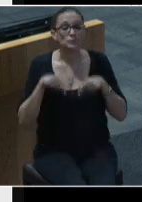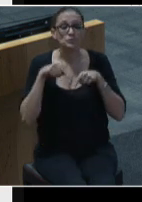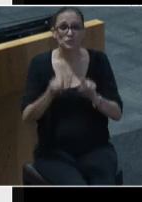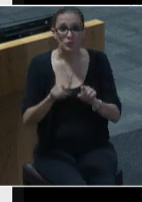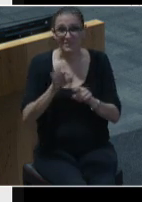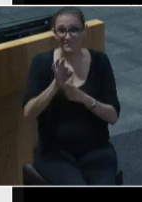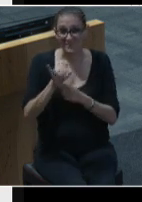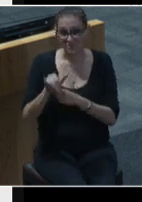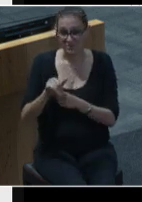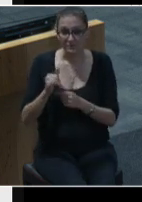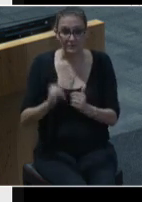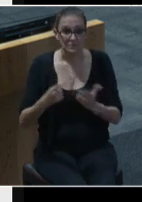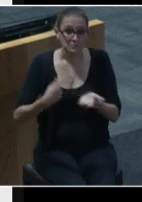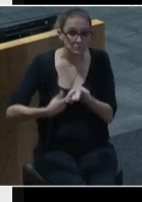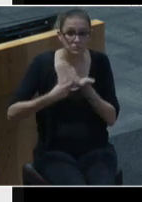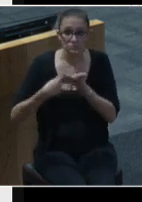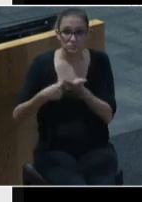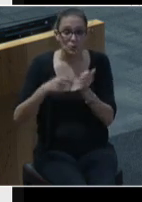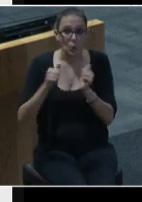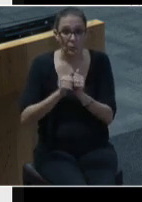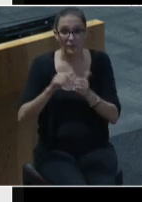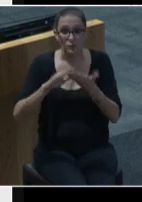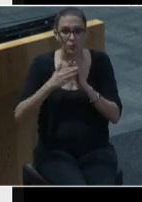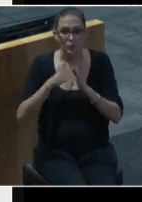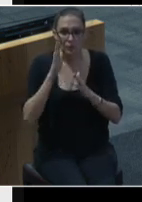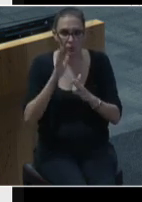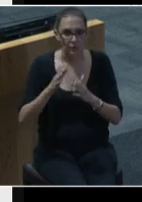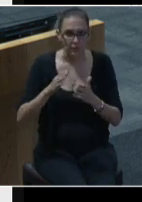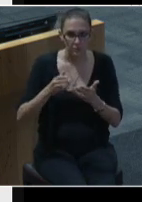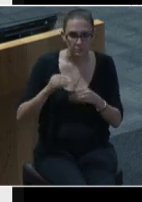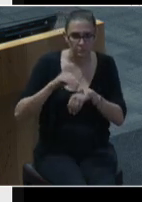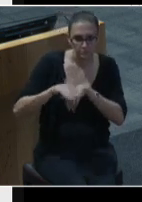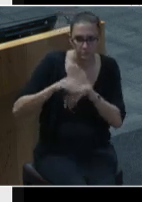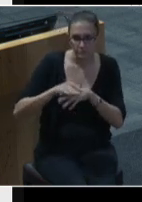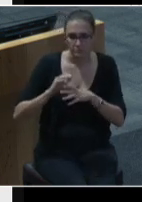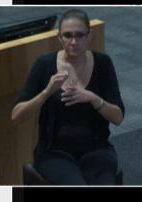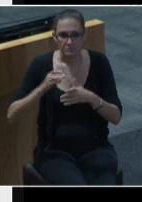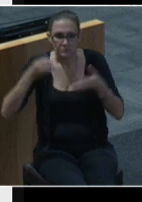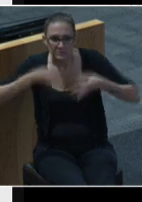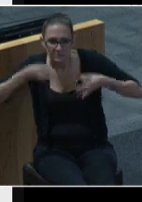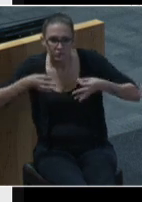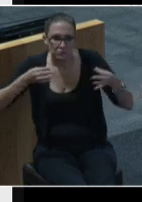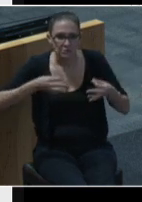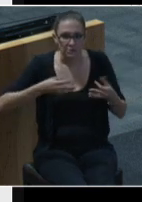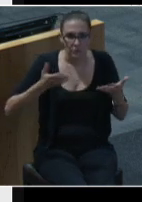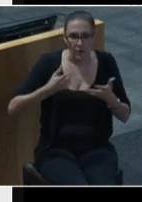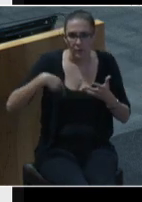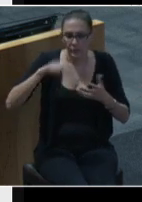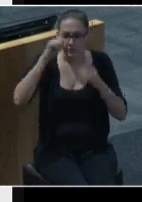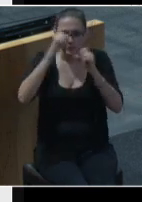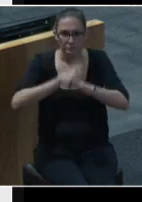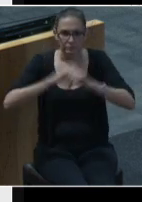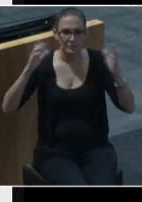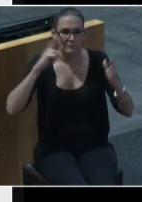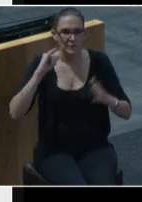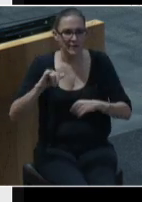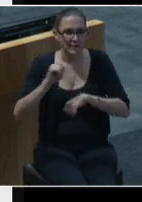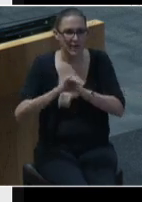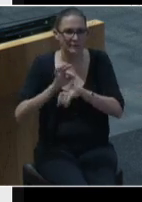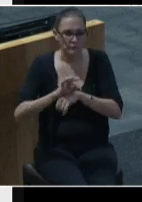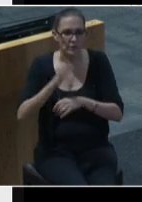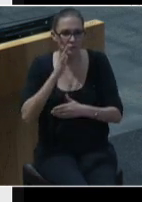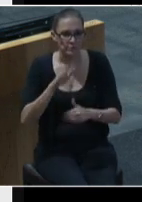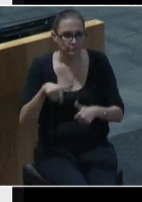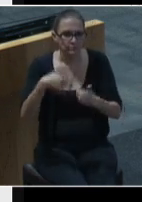conversations with the community will inform the deliberations and recommendations the City Community Reimagining Task Force will bring forward